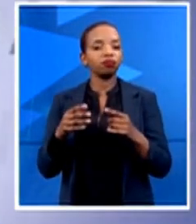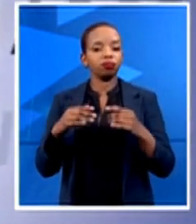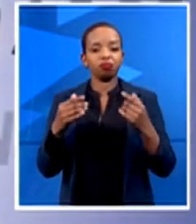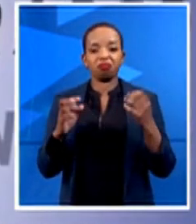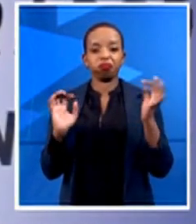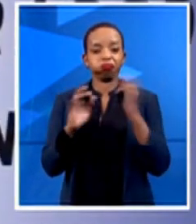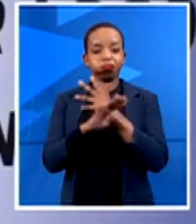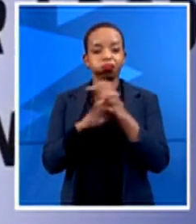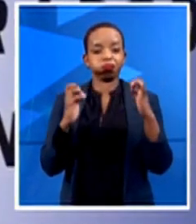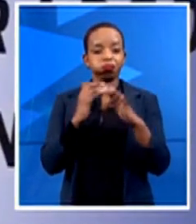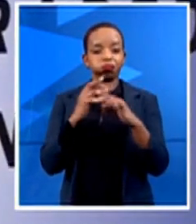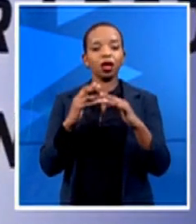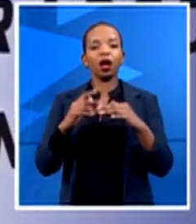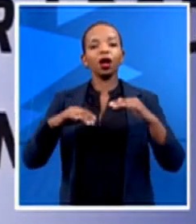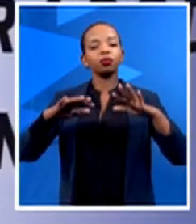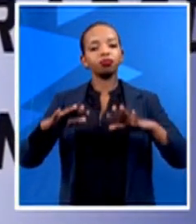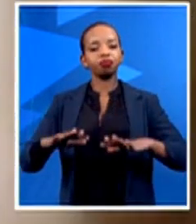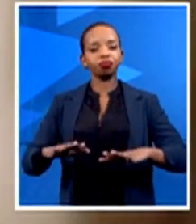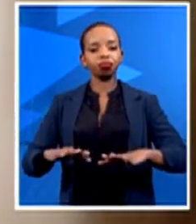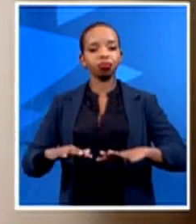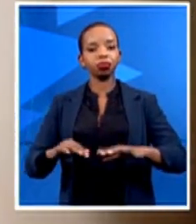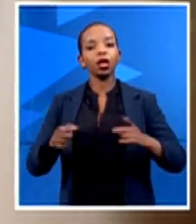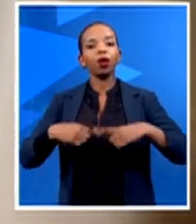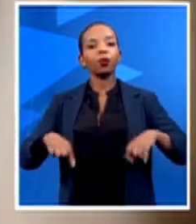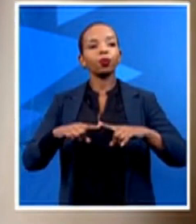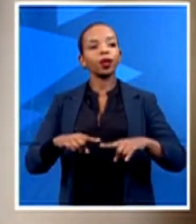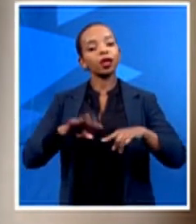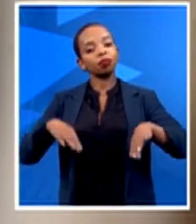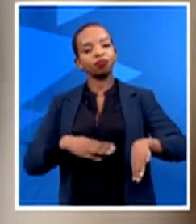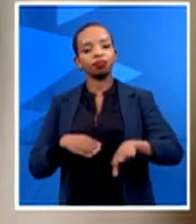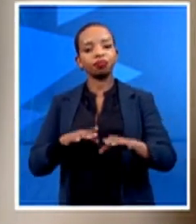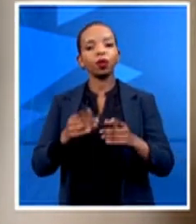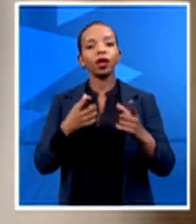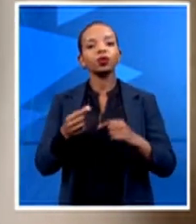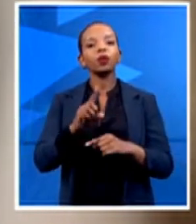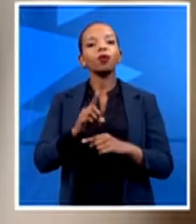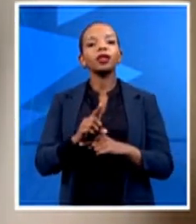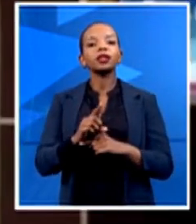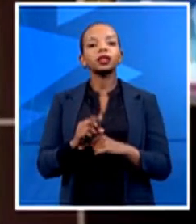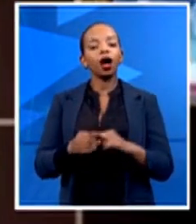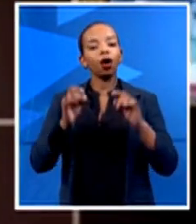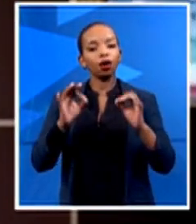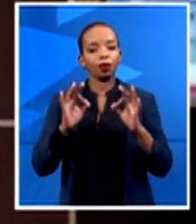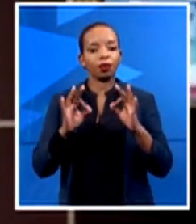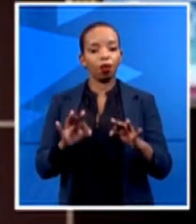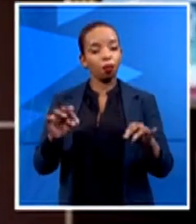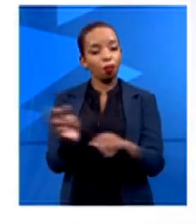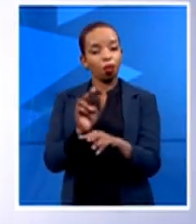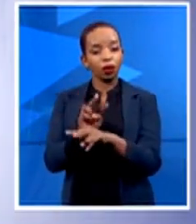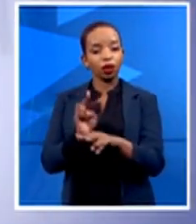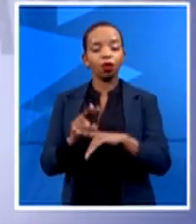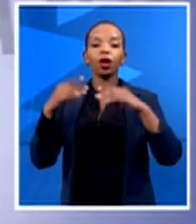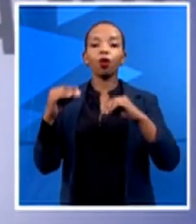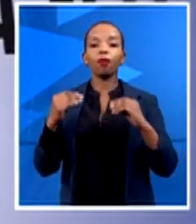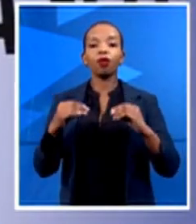are driving, you know, occupancy monitoring in corporate spaces, all to ensure that